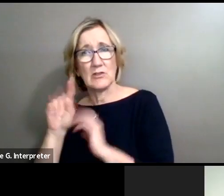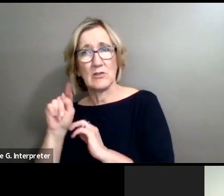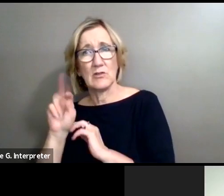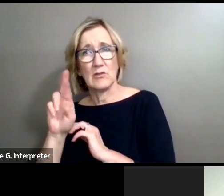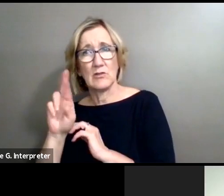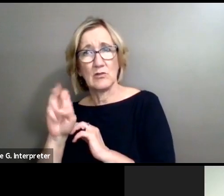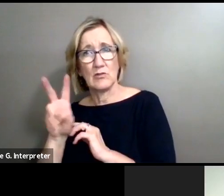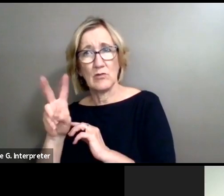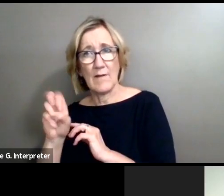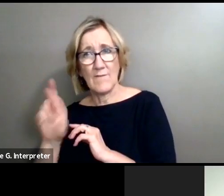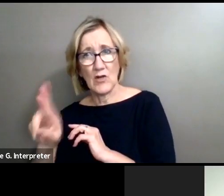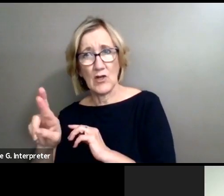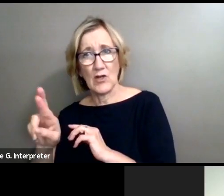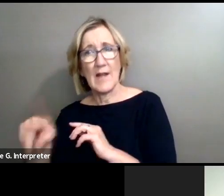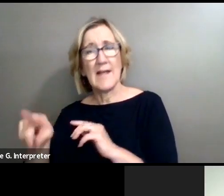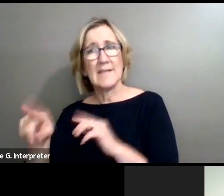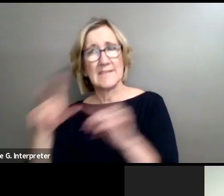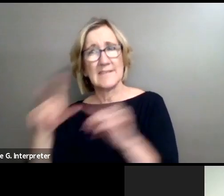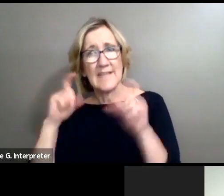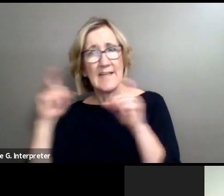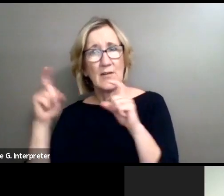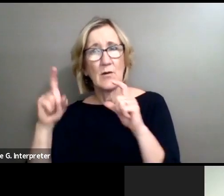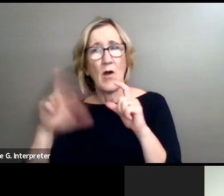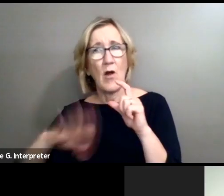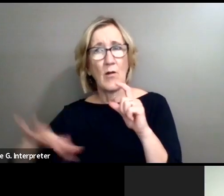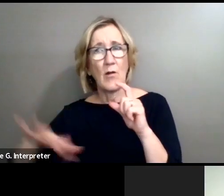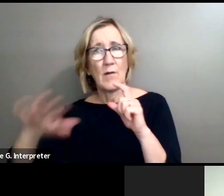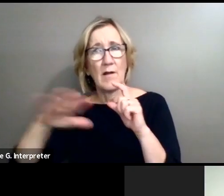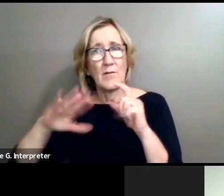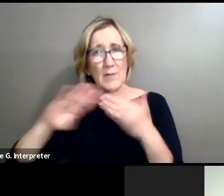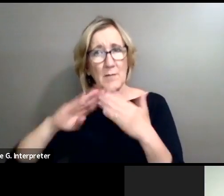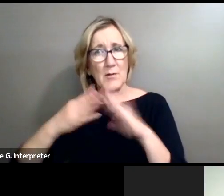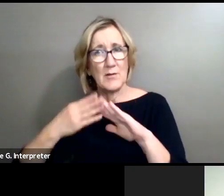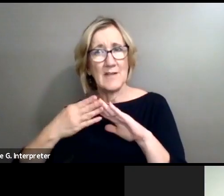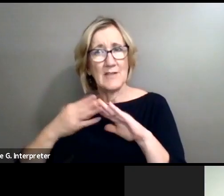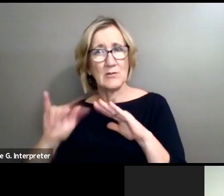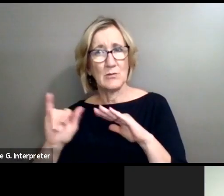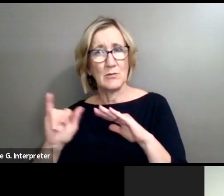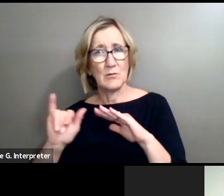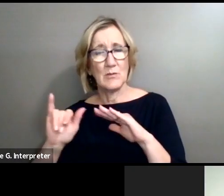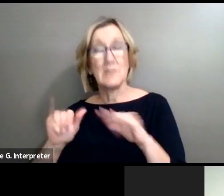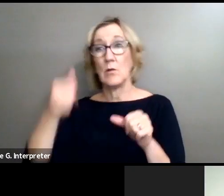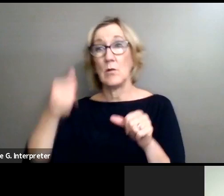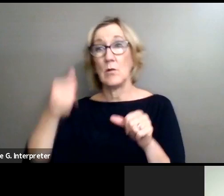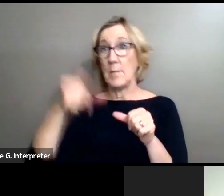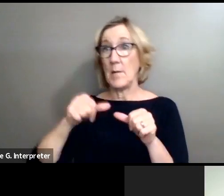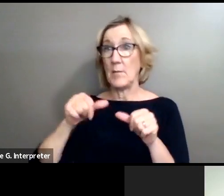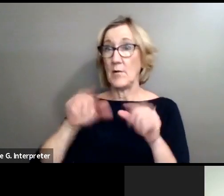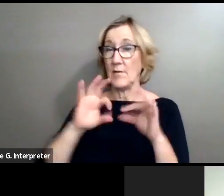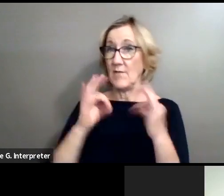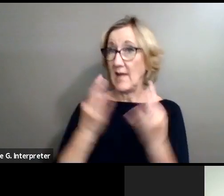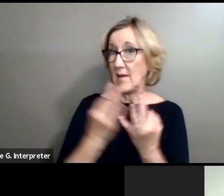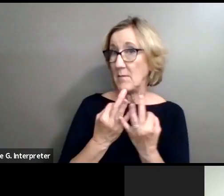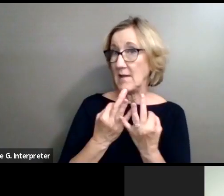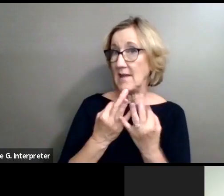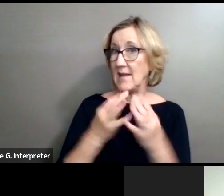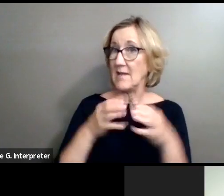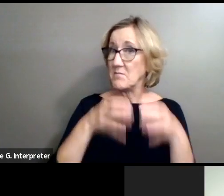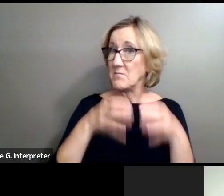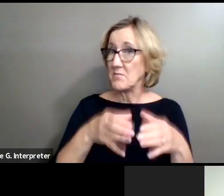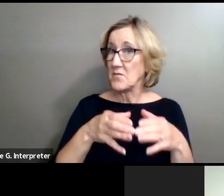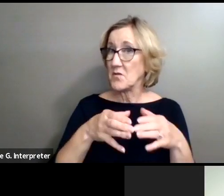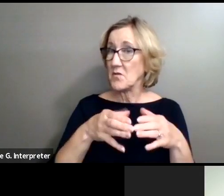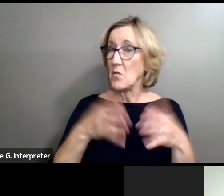has taken around the community as well. So just remember, next time that your family members or whoever wants to take a picture,